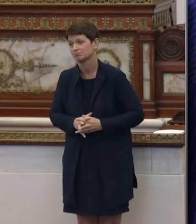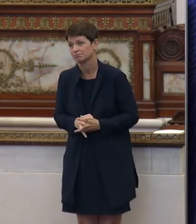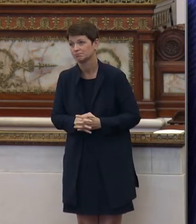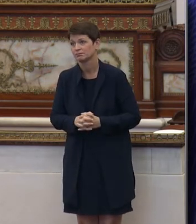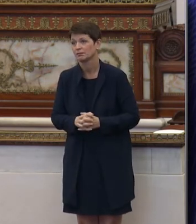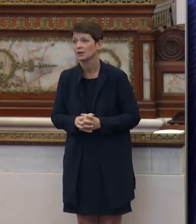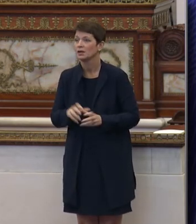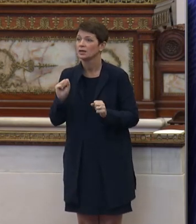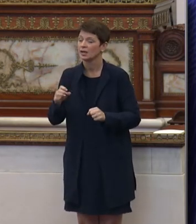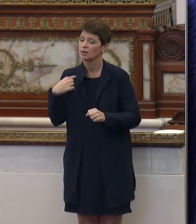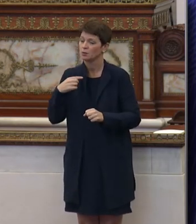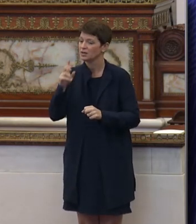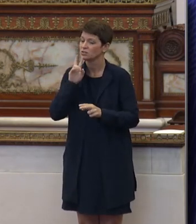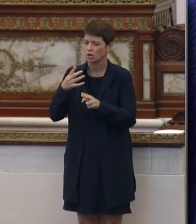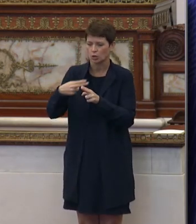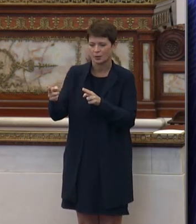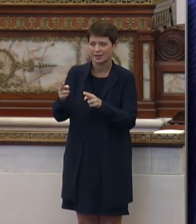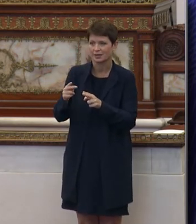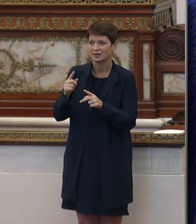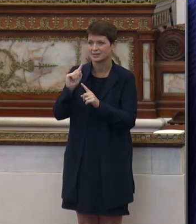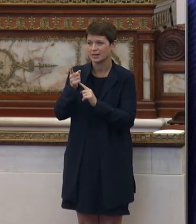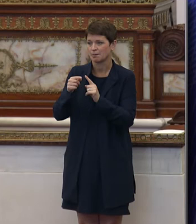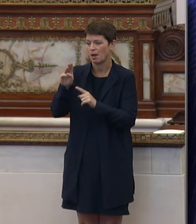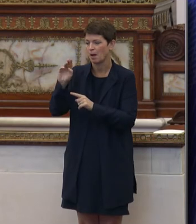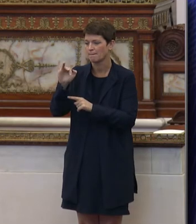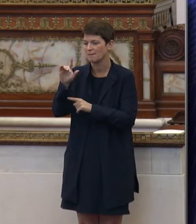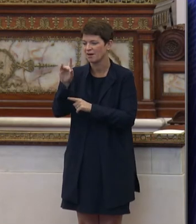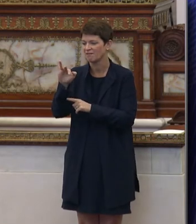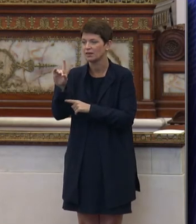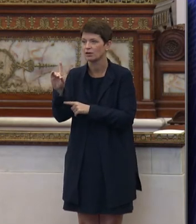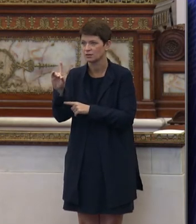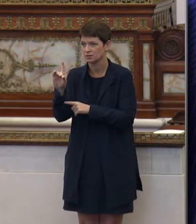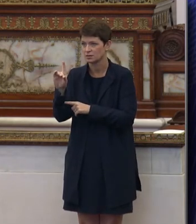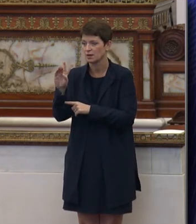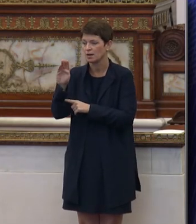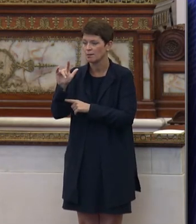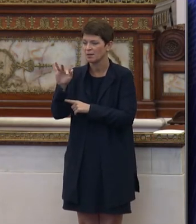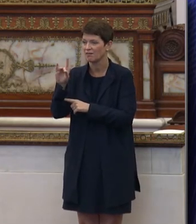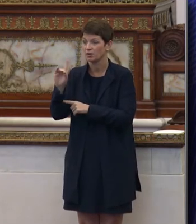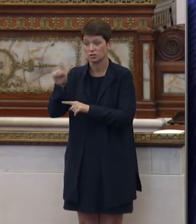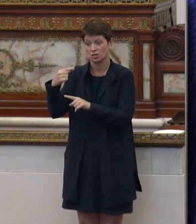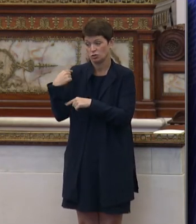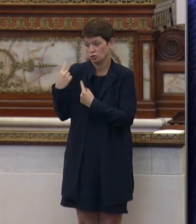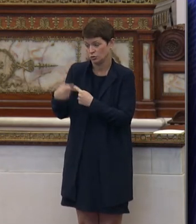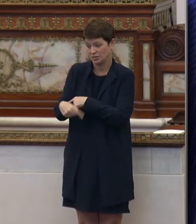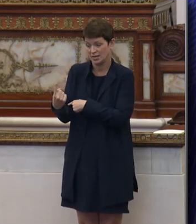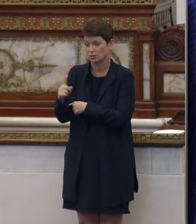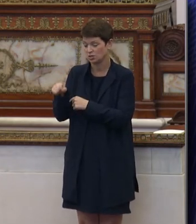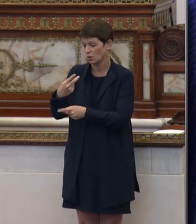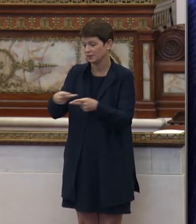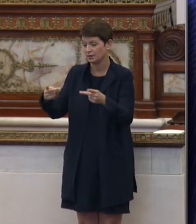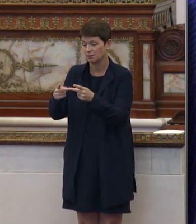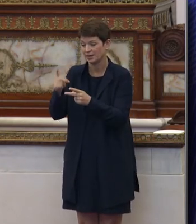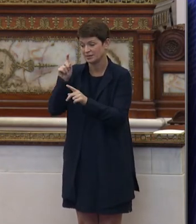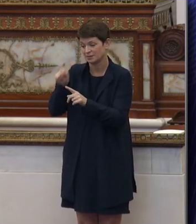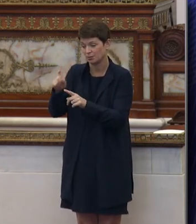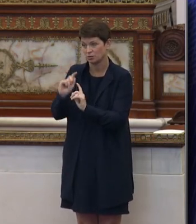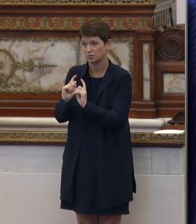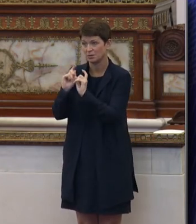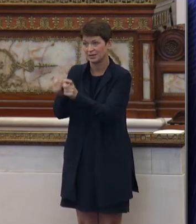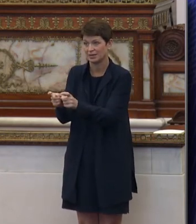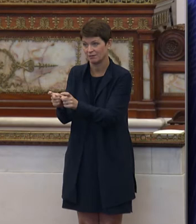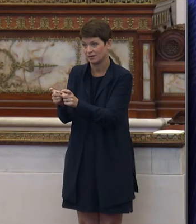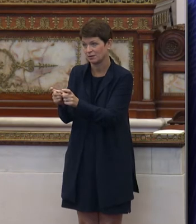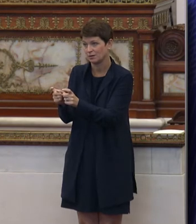Can we talk for just a quick second about Bellfield, which is the, to date, was the only site that was scheduled to receive